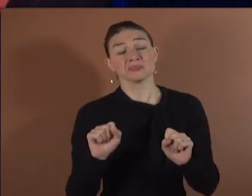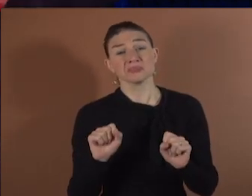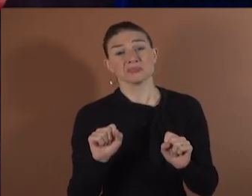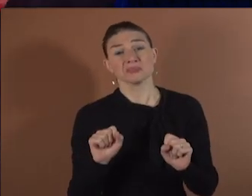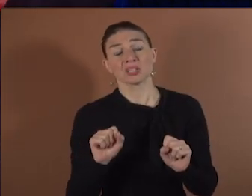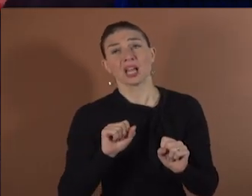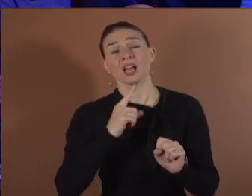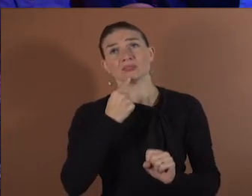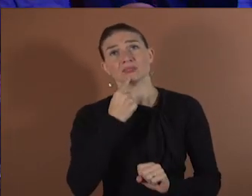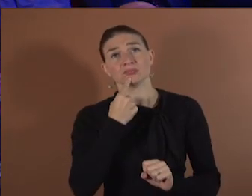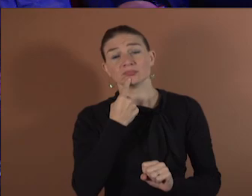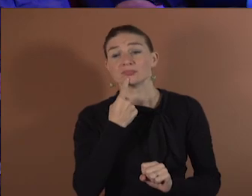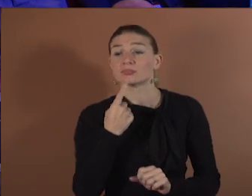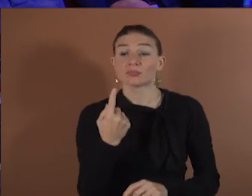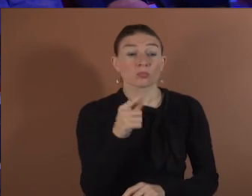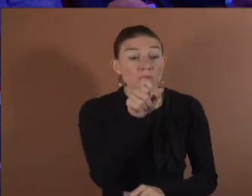your lifetime.